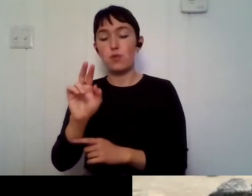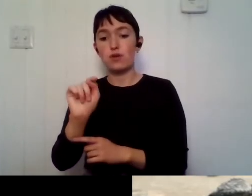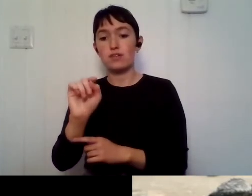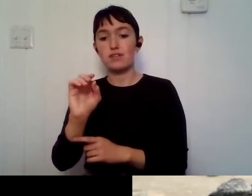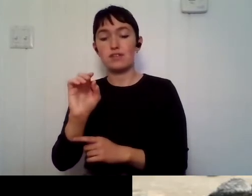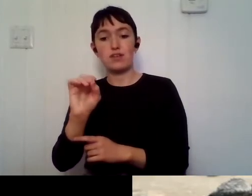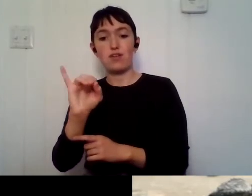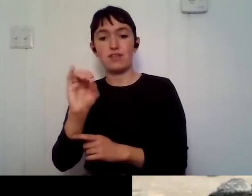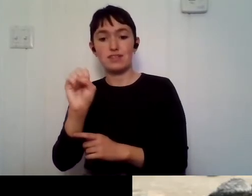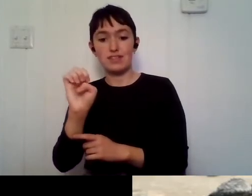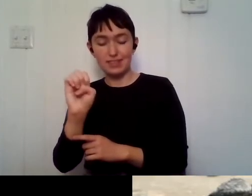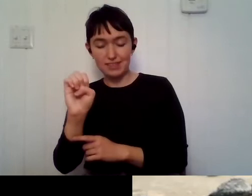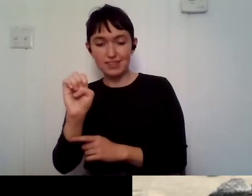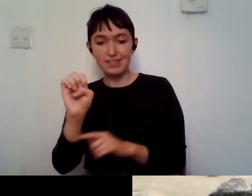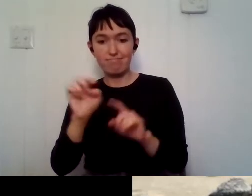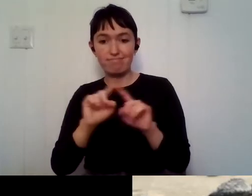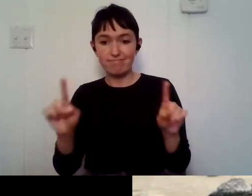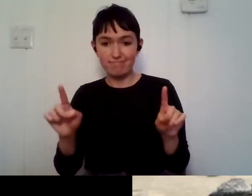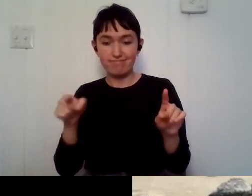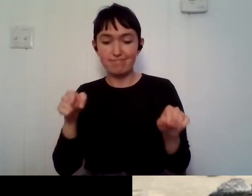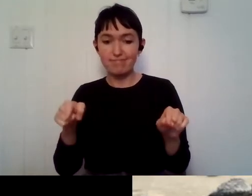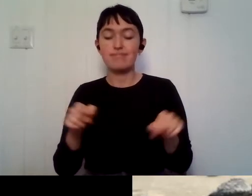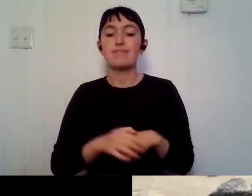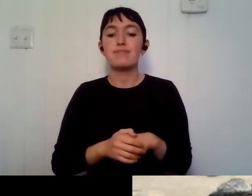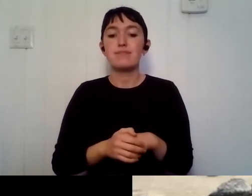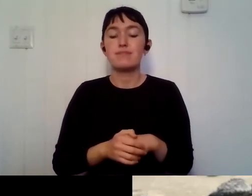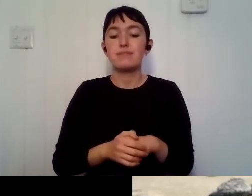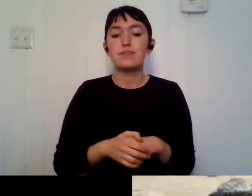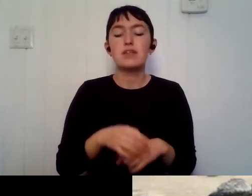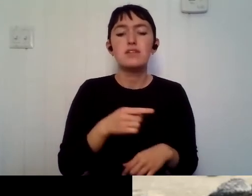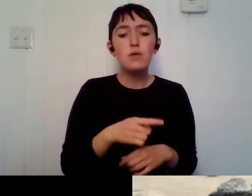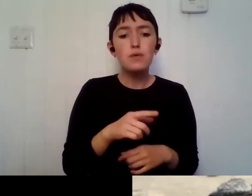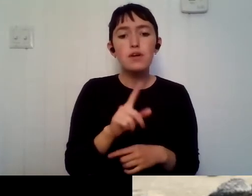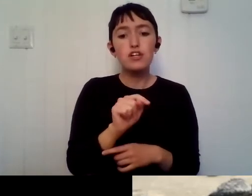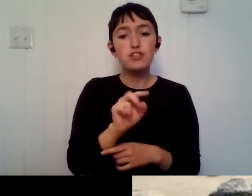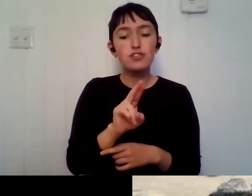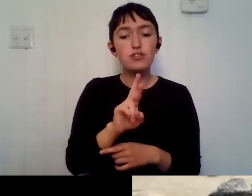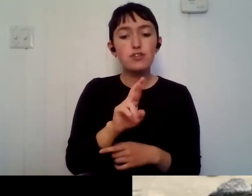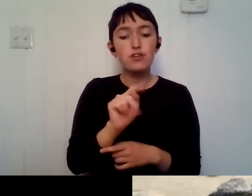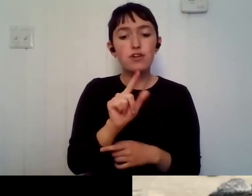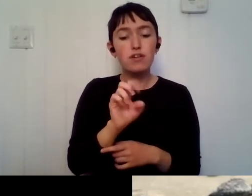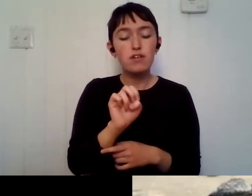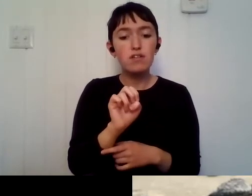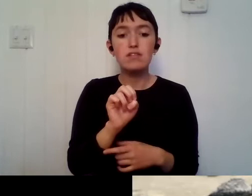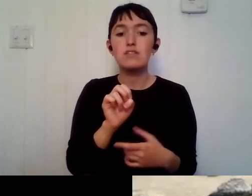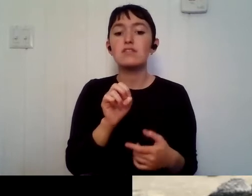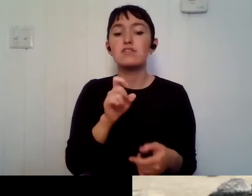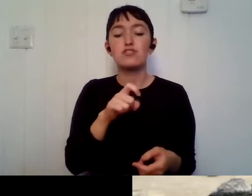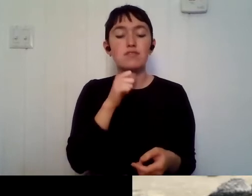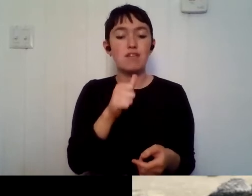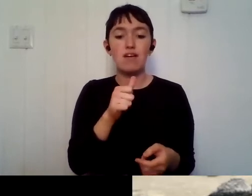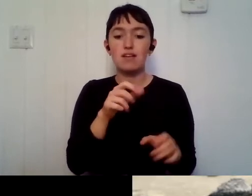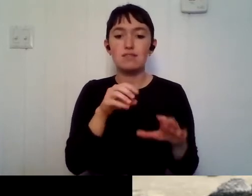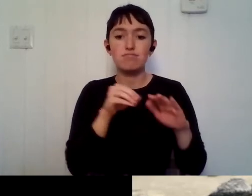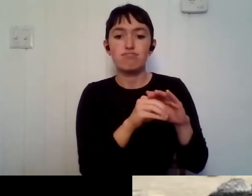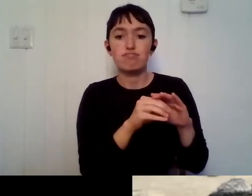that you also, if you don't know what the turtle is, you never want to pit it in the water. Um, then if you're getting a turtle off the